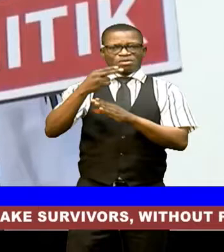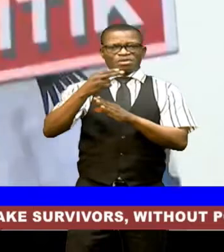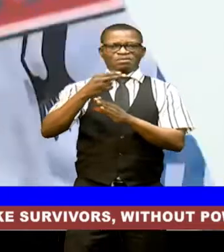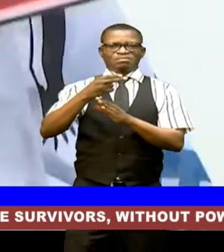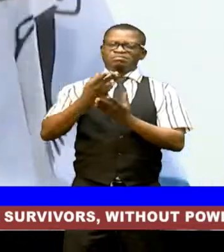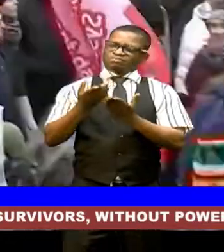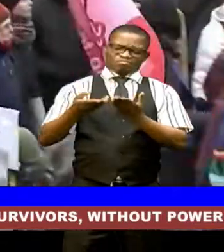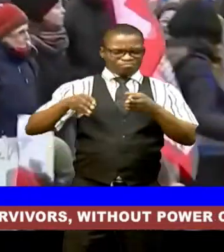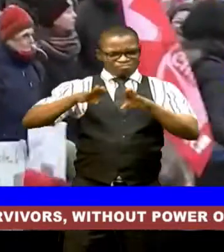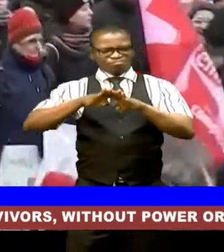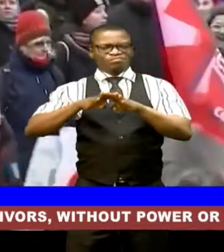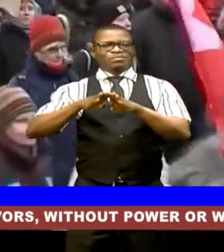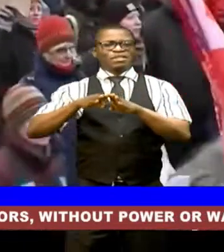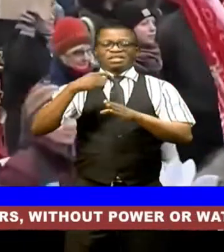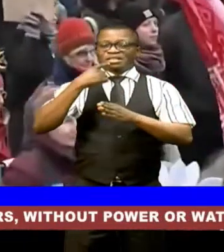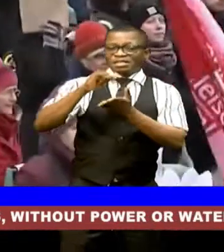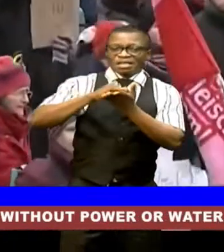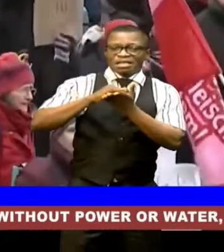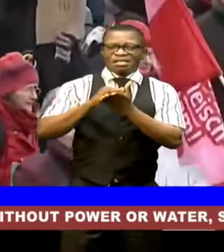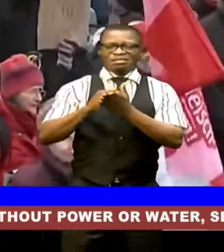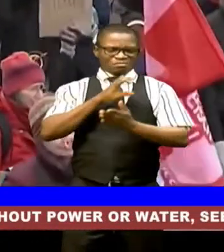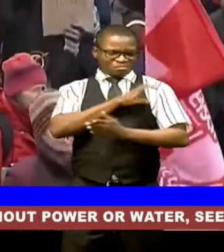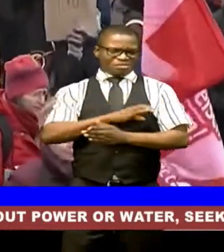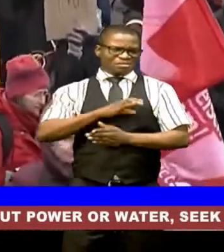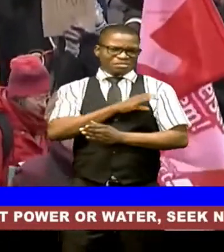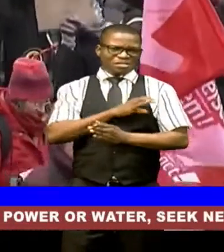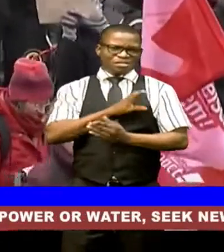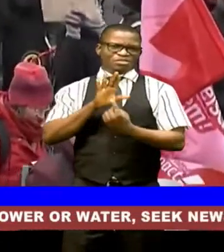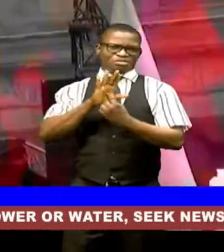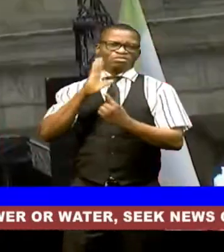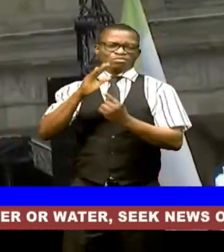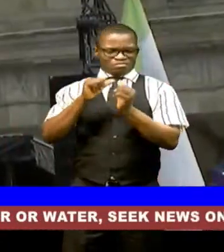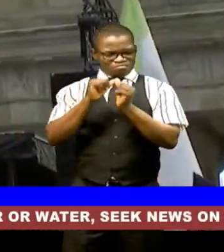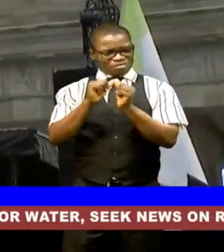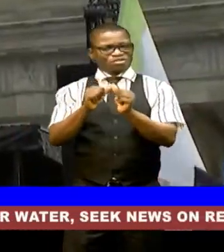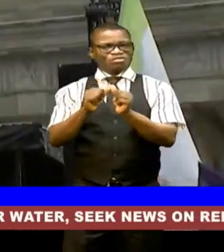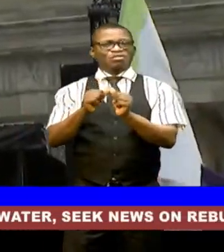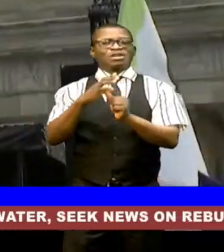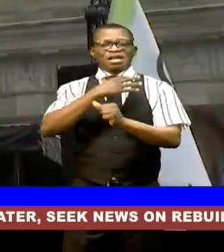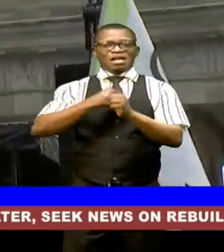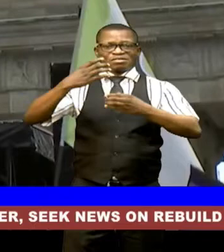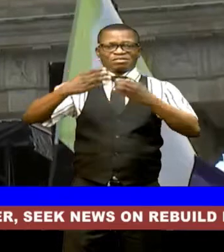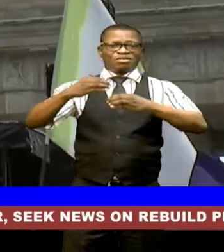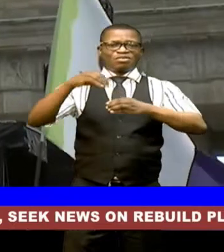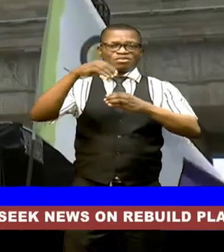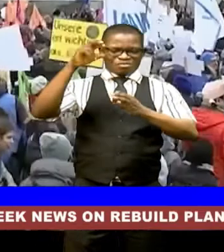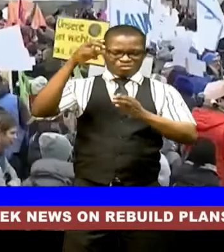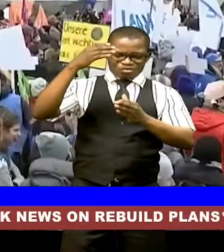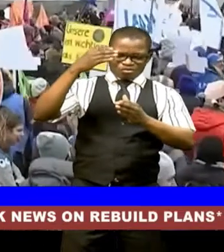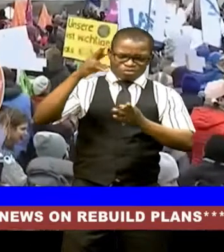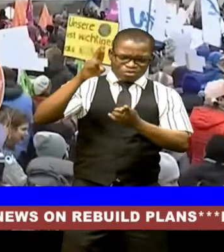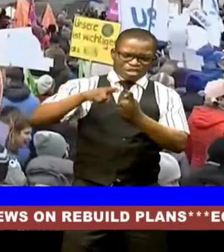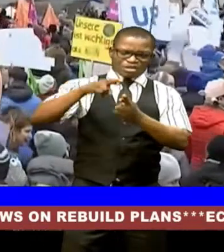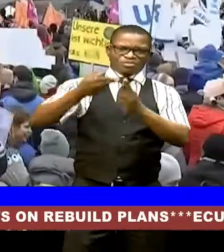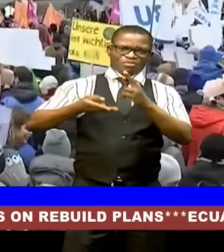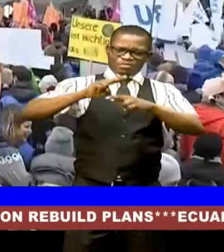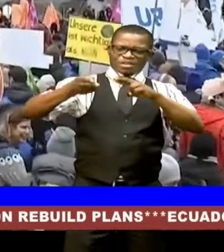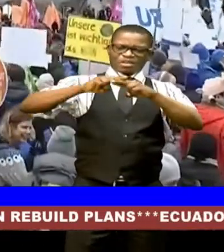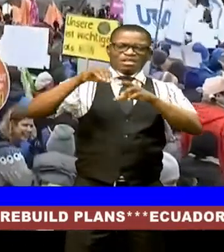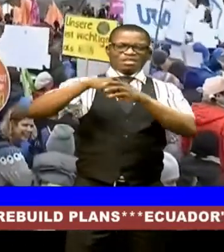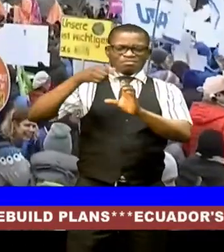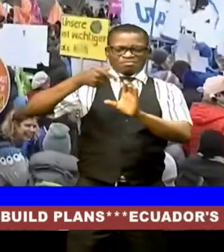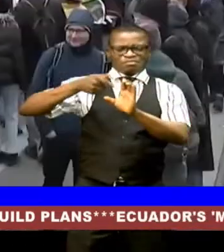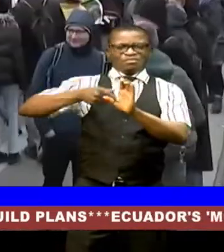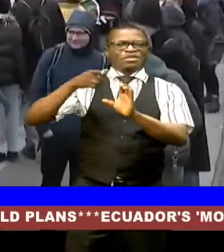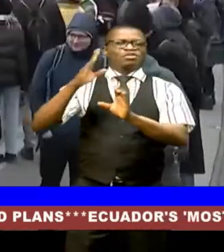partially saying that the car tax exemption will be retained and the cuts in the diesel tax breaks will be staggered